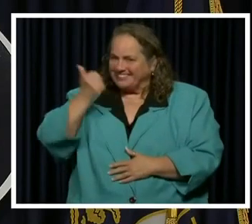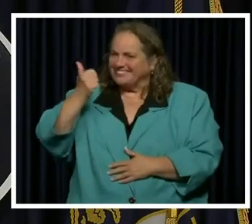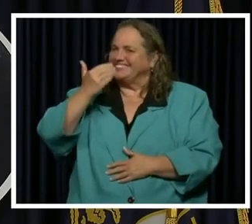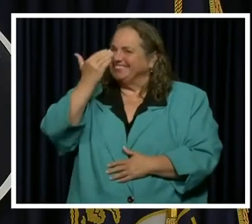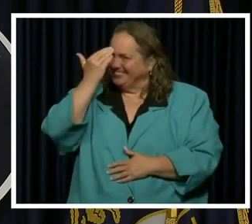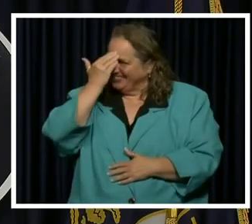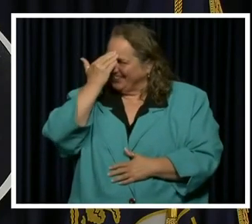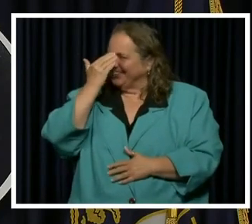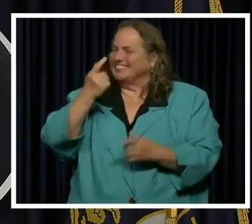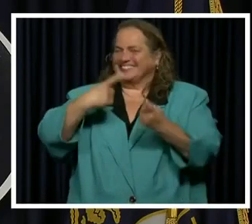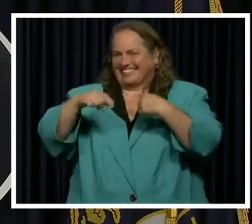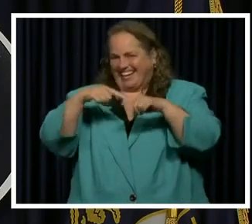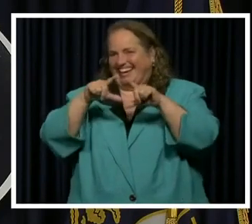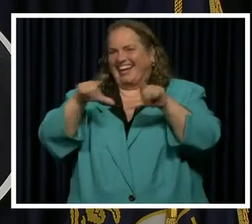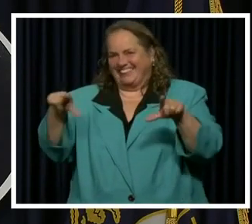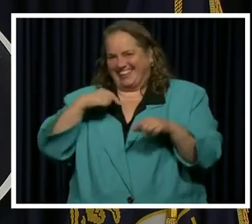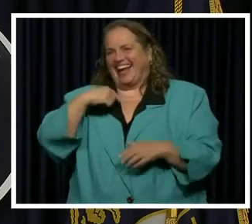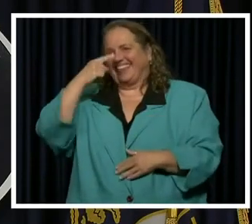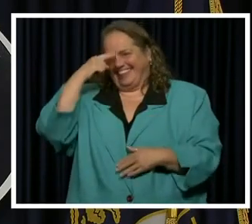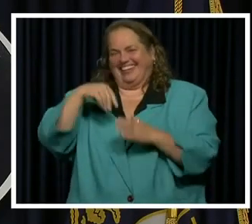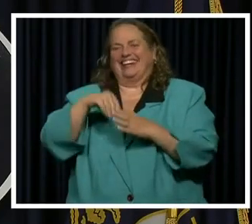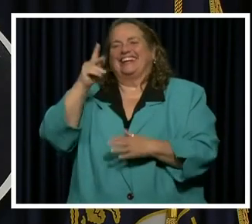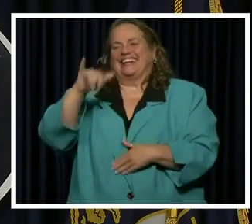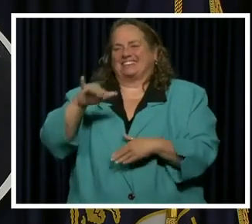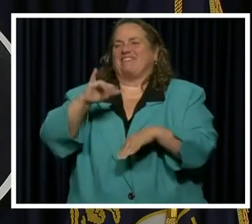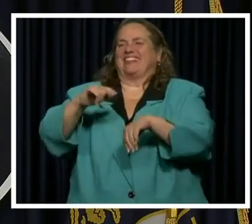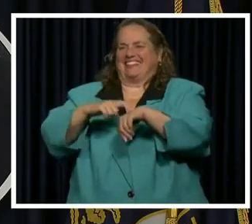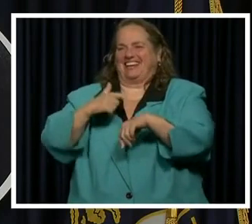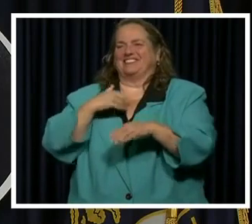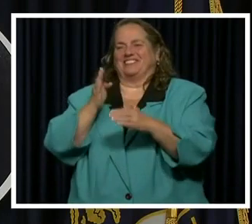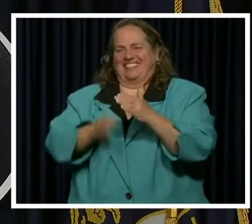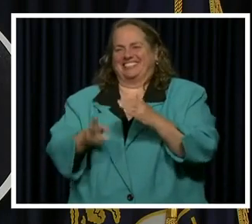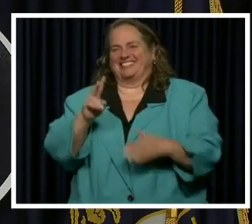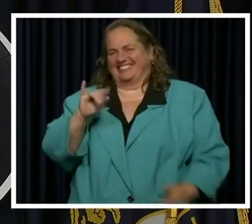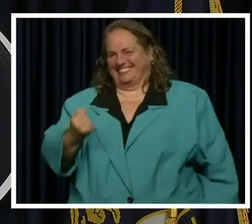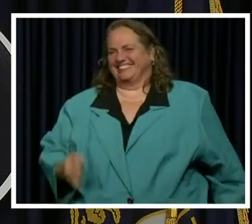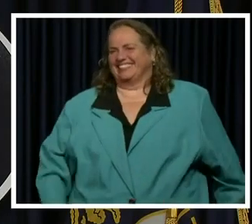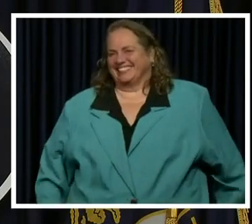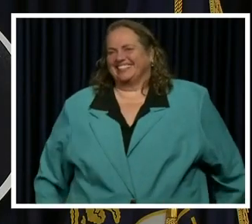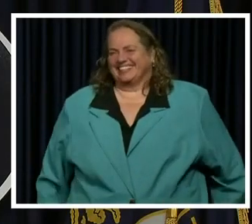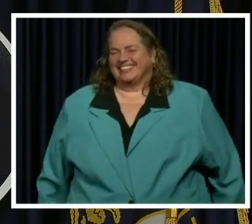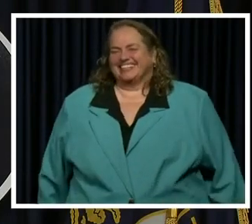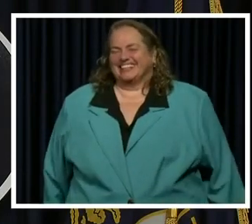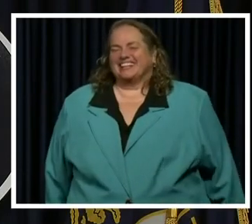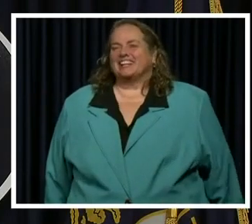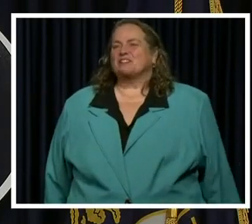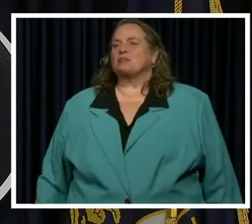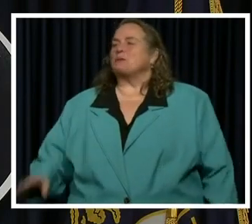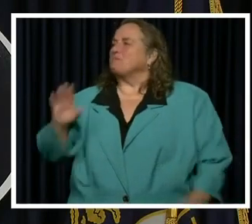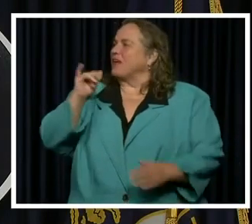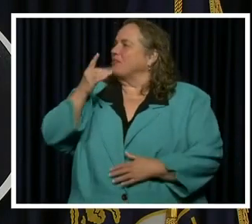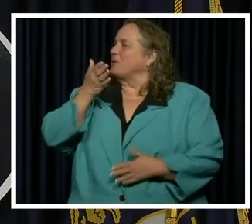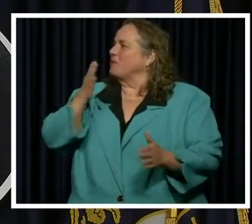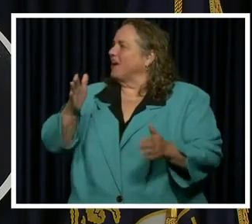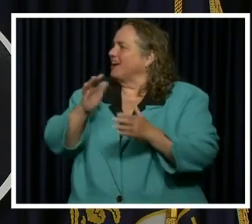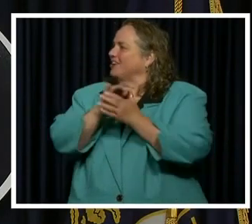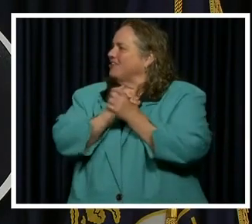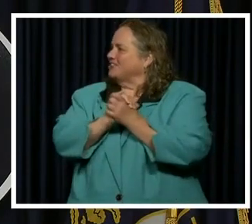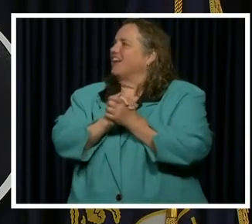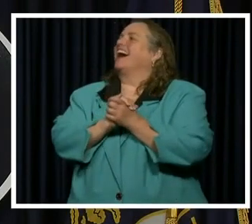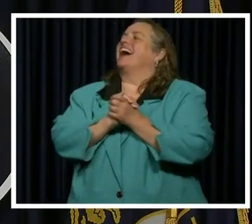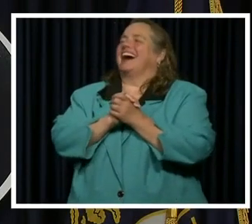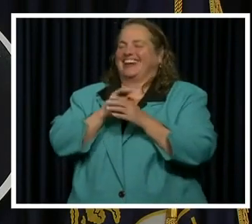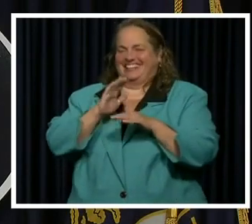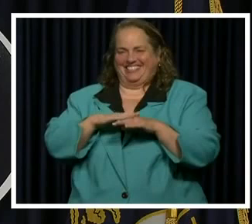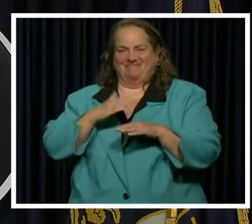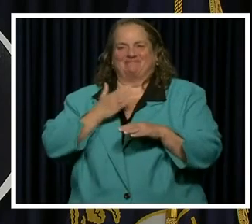sign language, I think, in Kentucky by the time we're done, Virginia. By the way, congratulations on